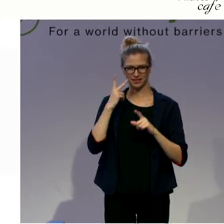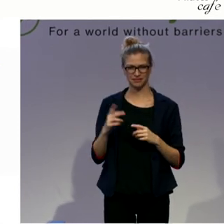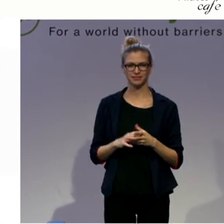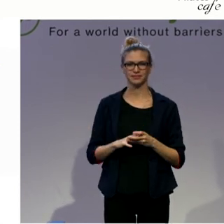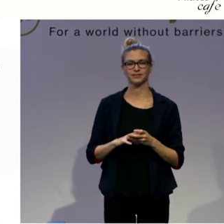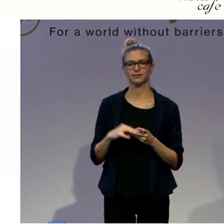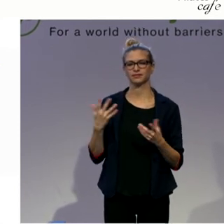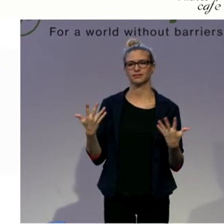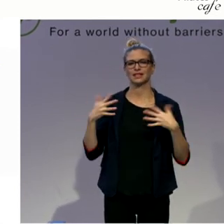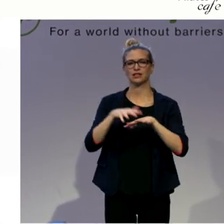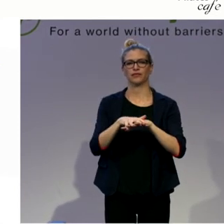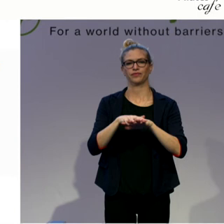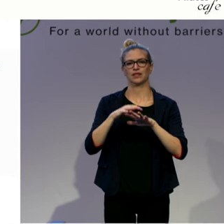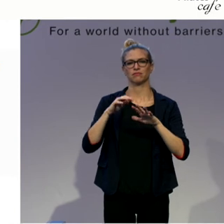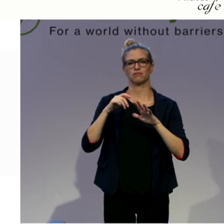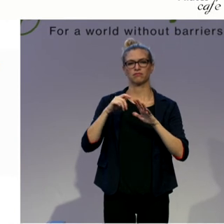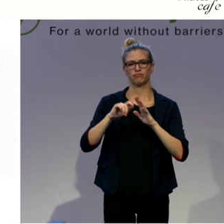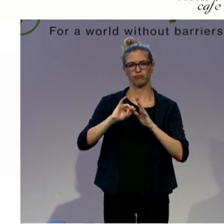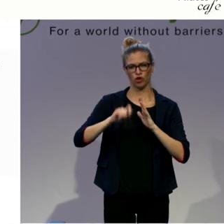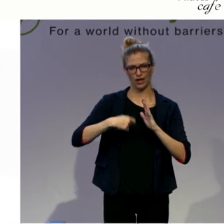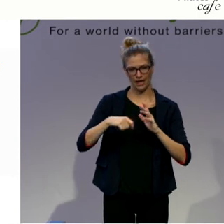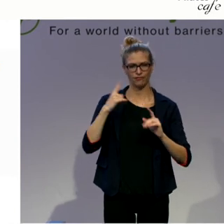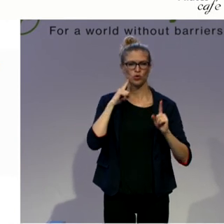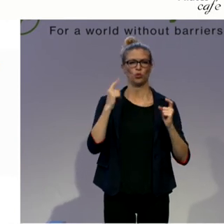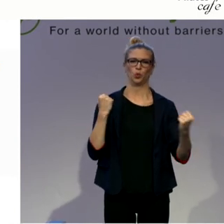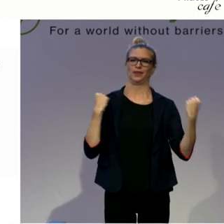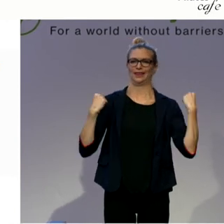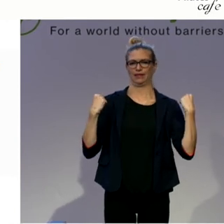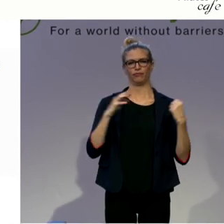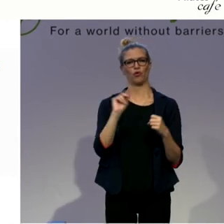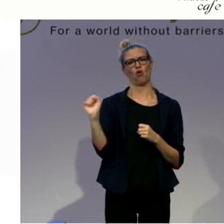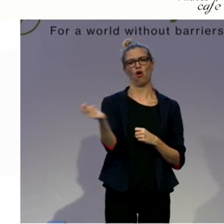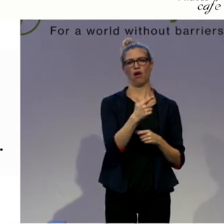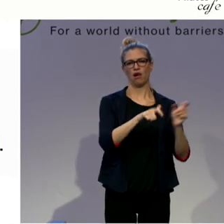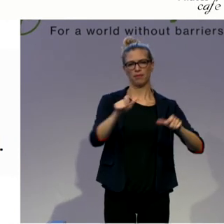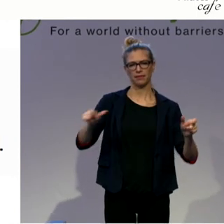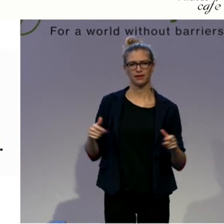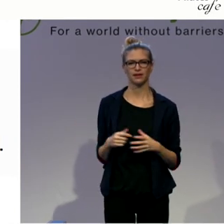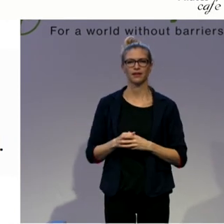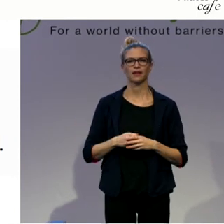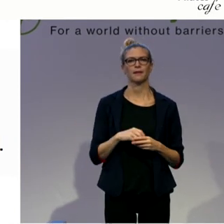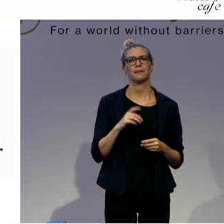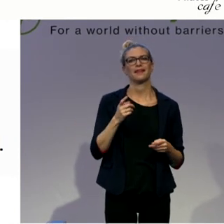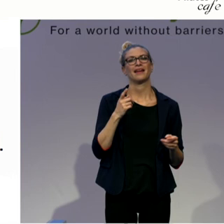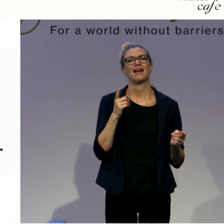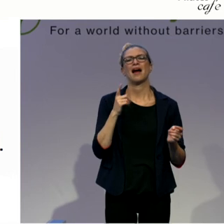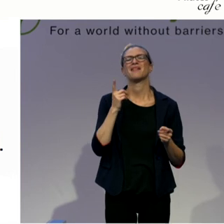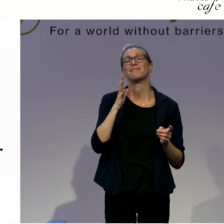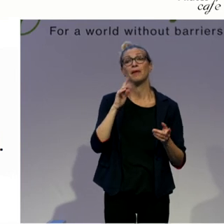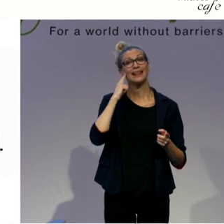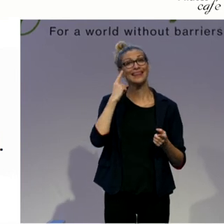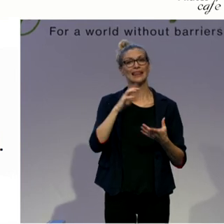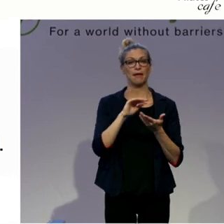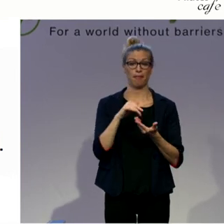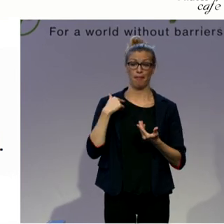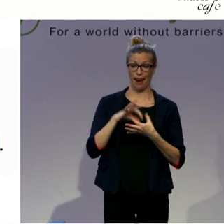Fitness for All. I couldn't say it's Pilates for All because no other people could know what Pilates is. So